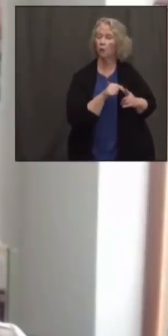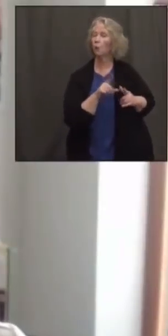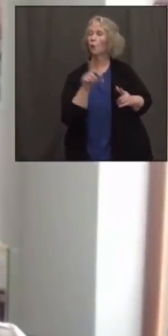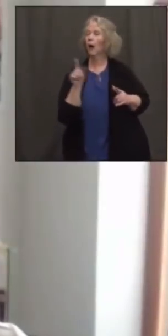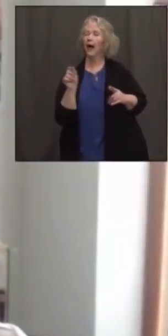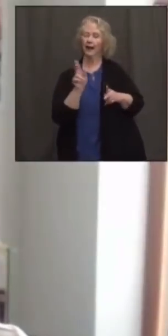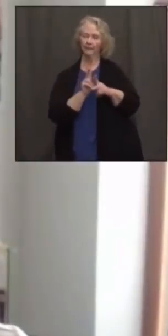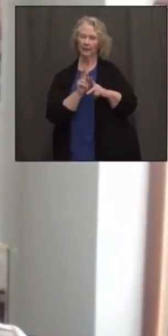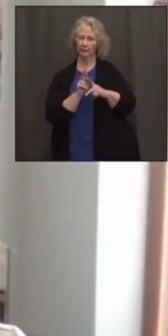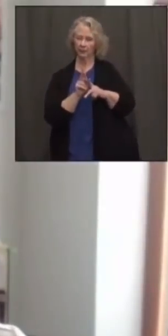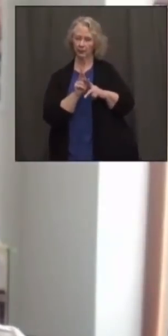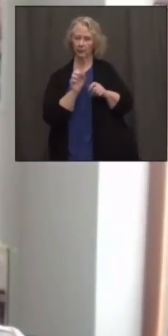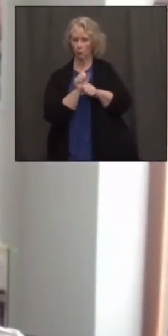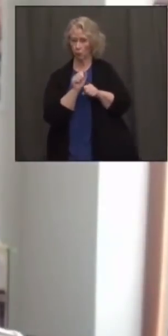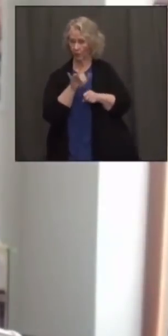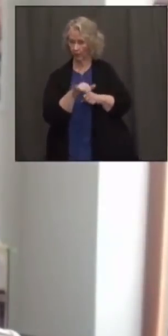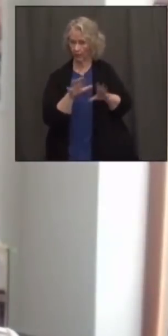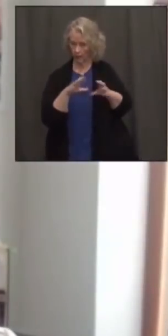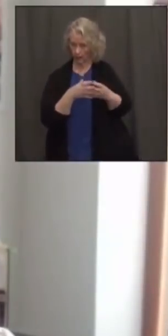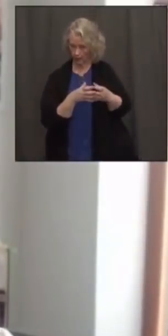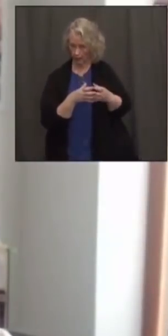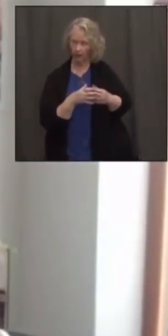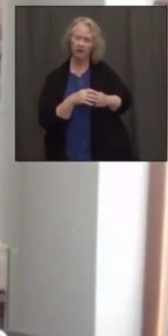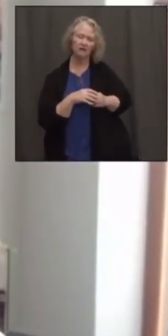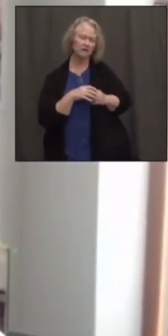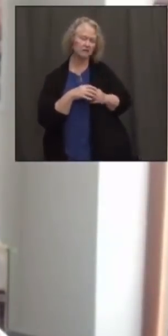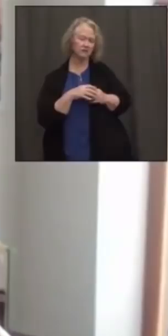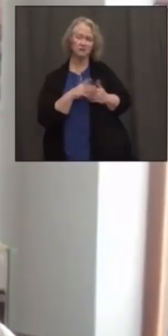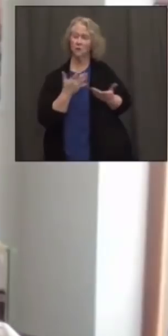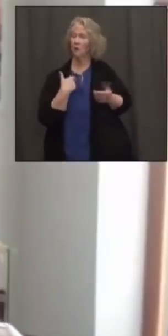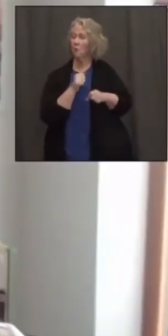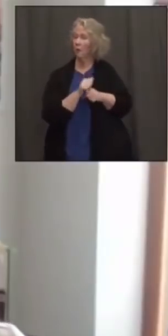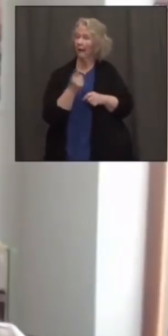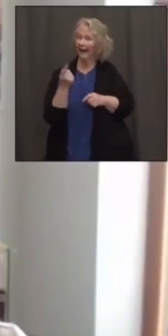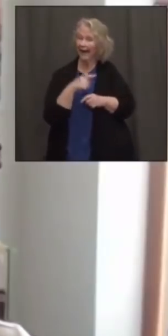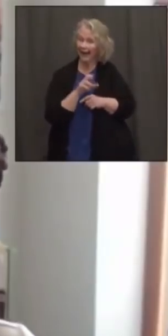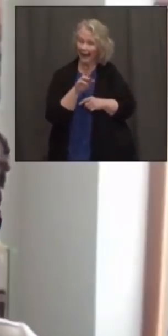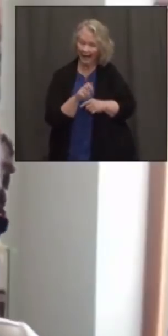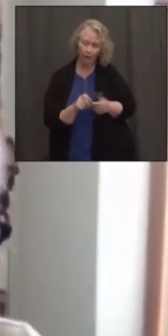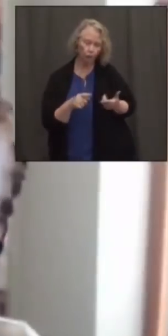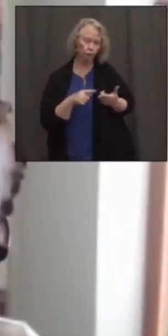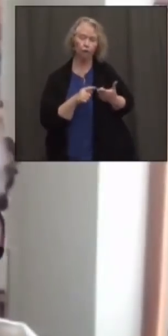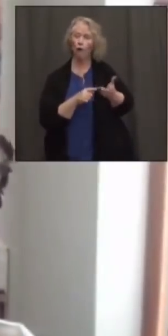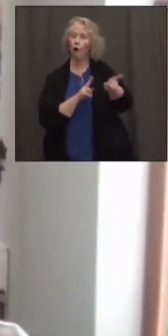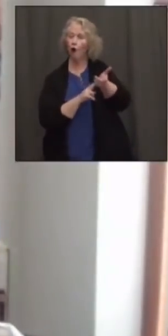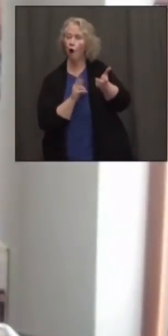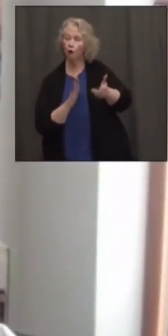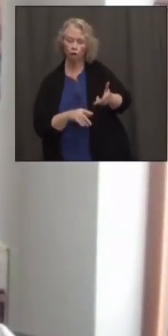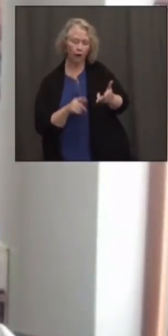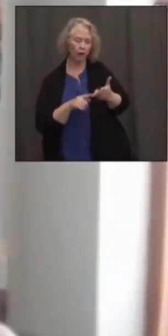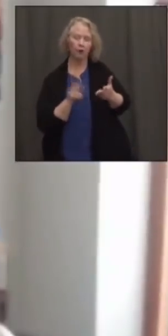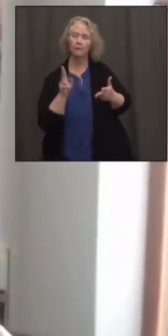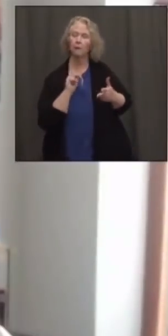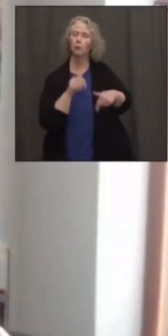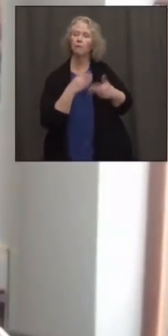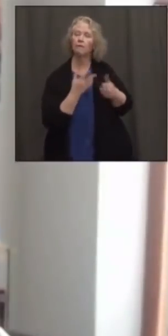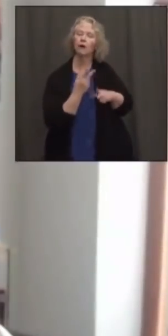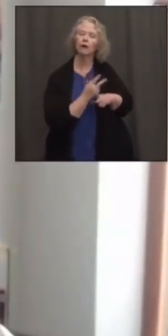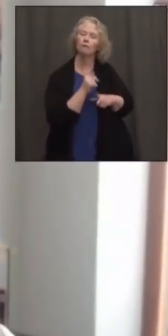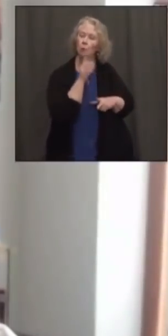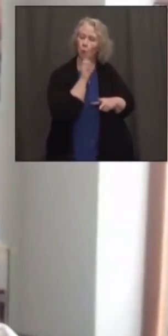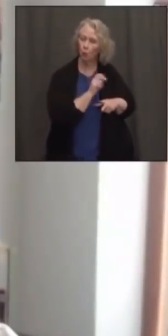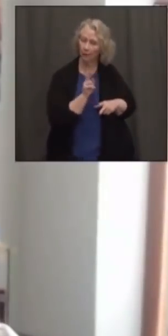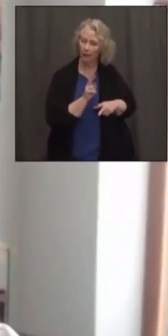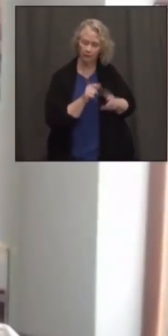And, you know, we run the gamut. We work with daycares. work with contractors, elder care, home health care,